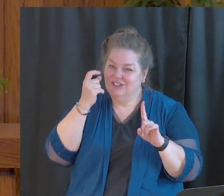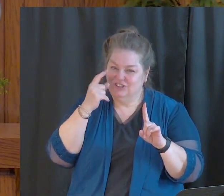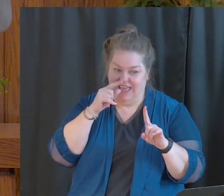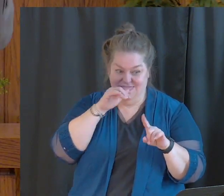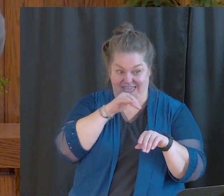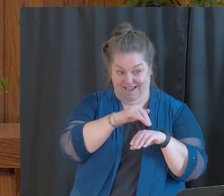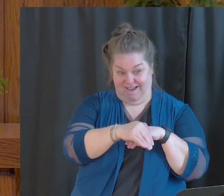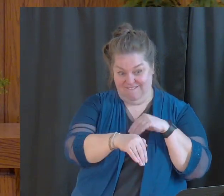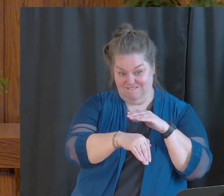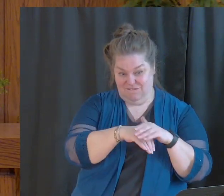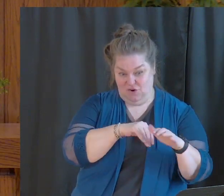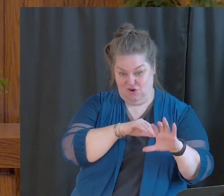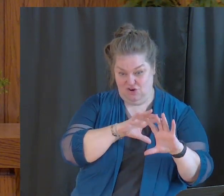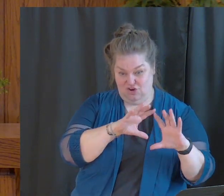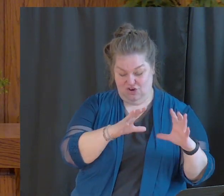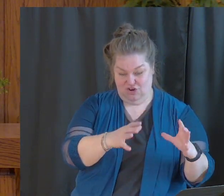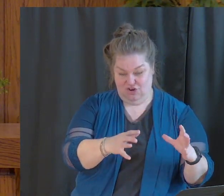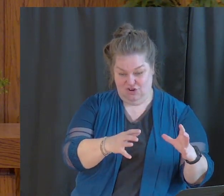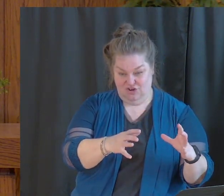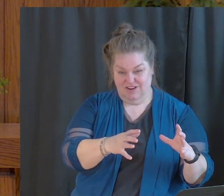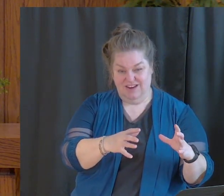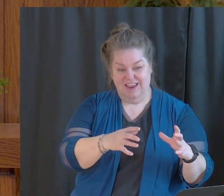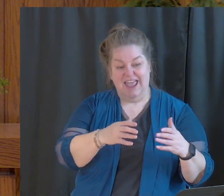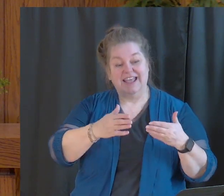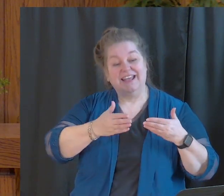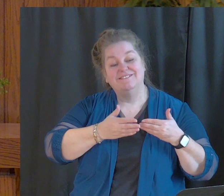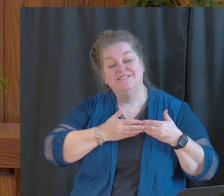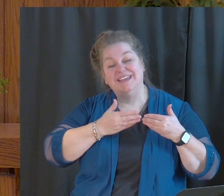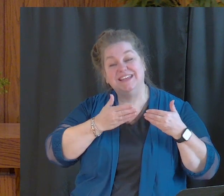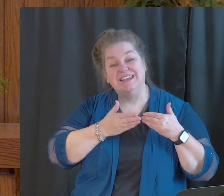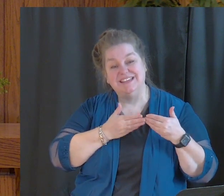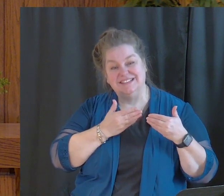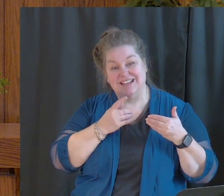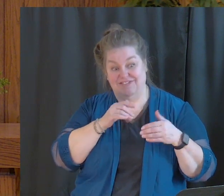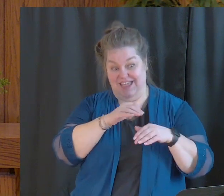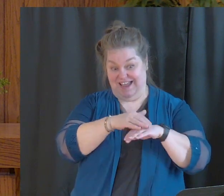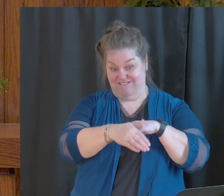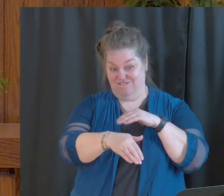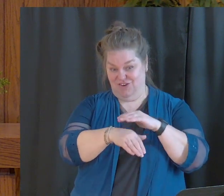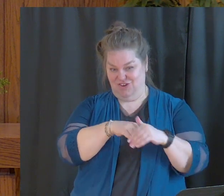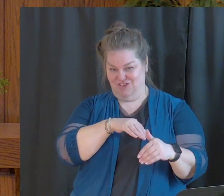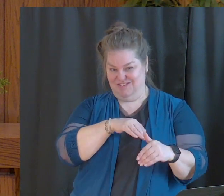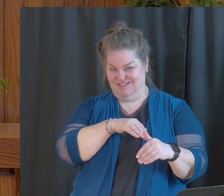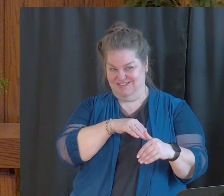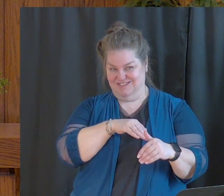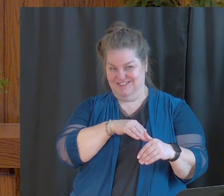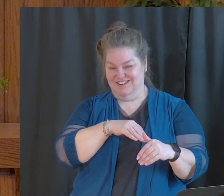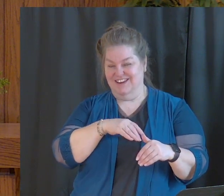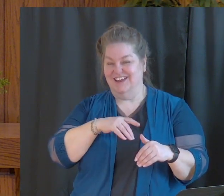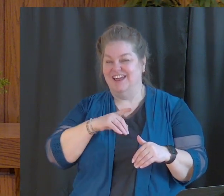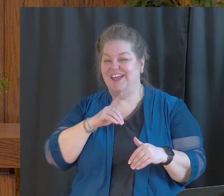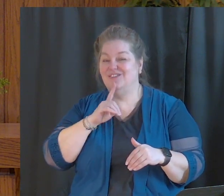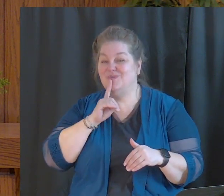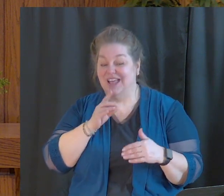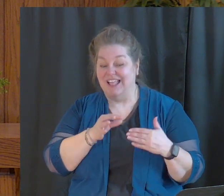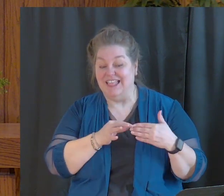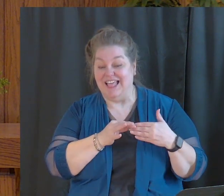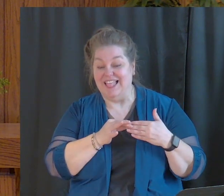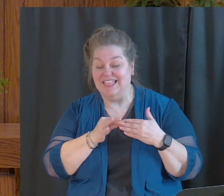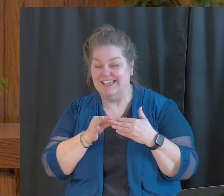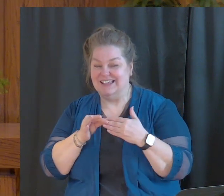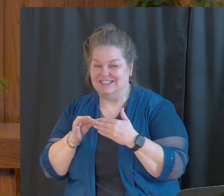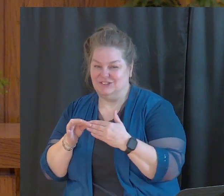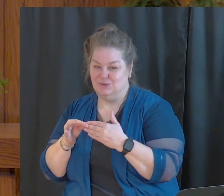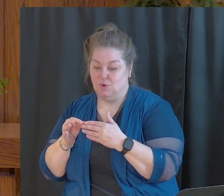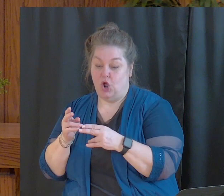understand that this comfort and convenience of this comfort really leads to short